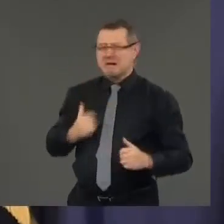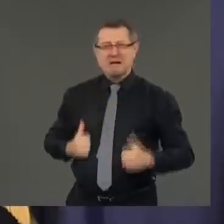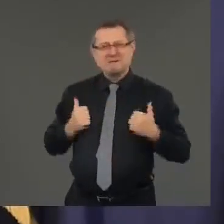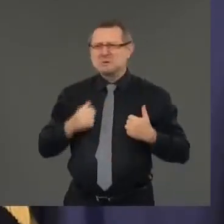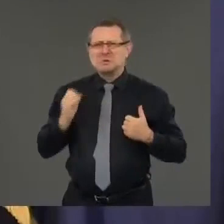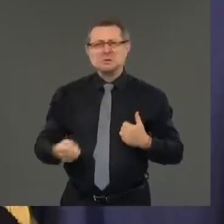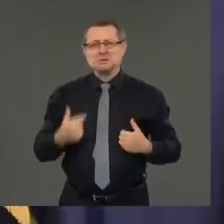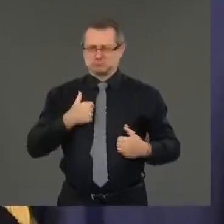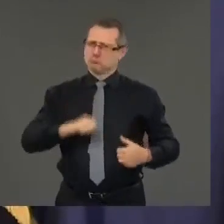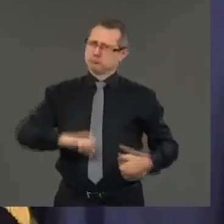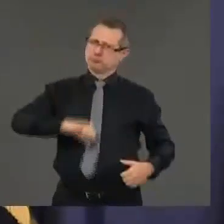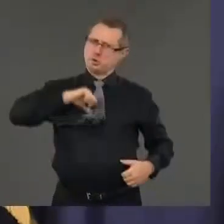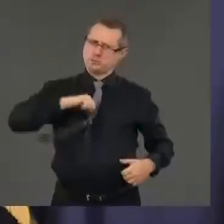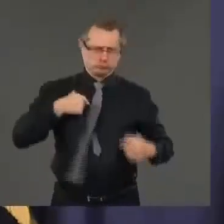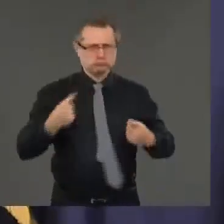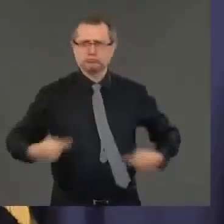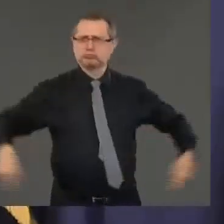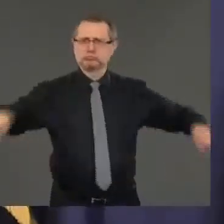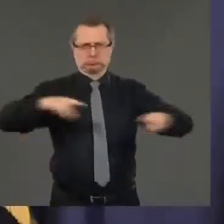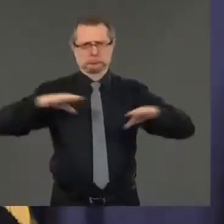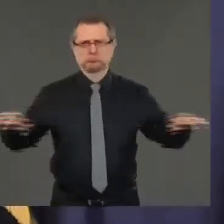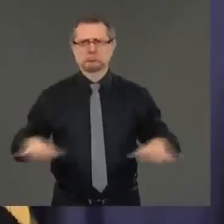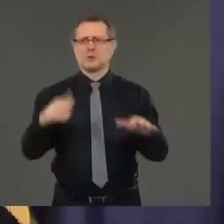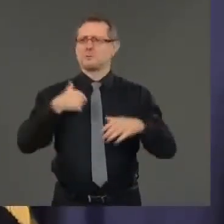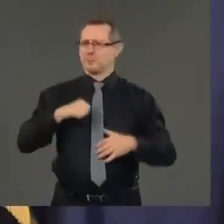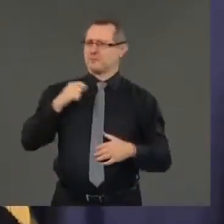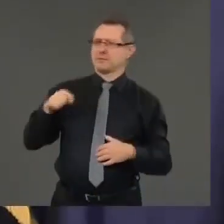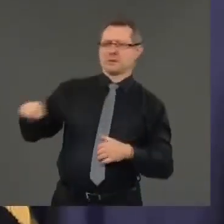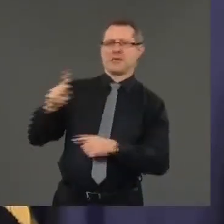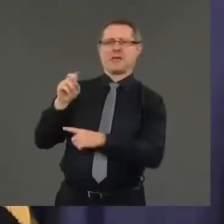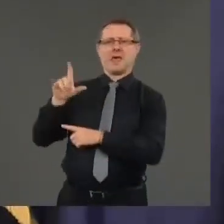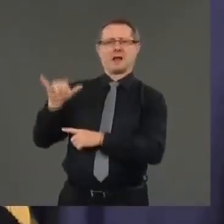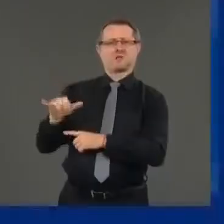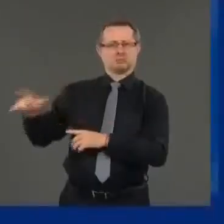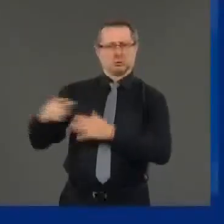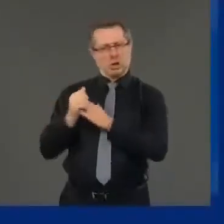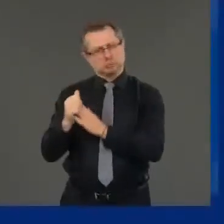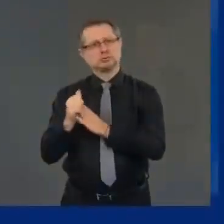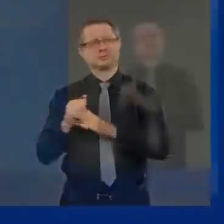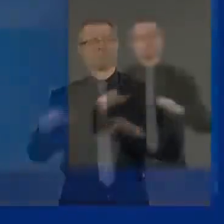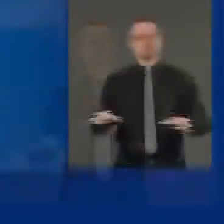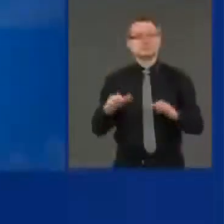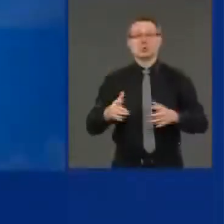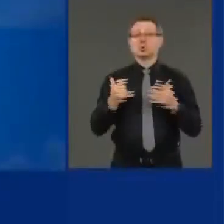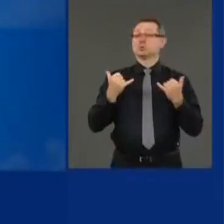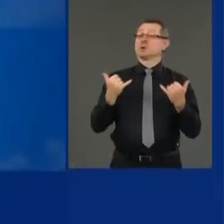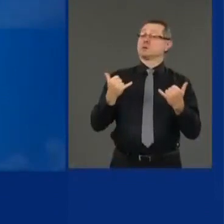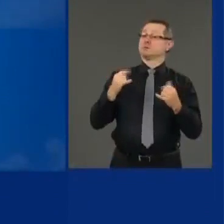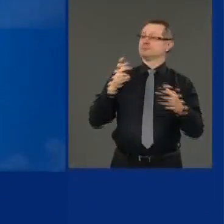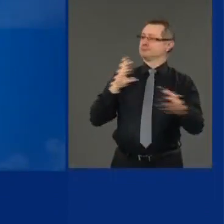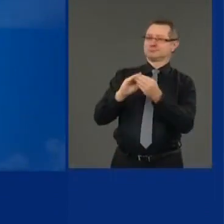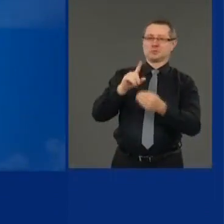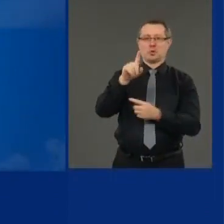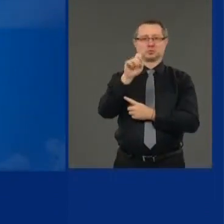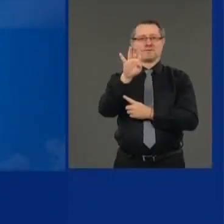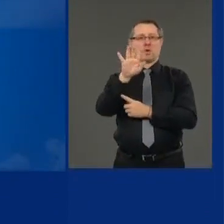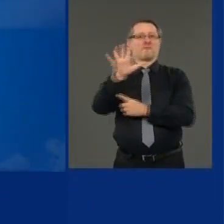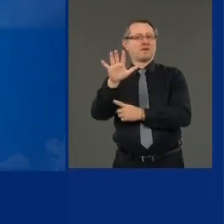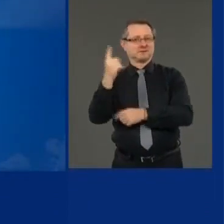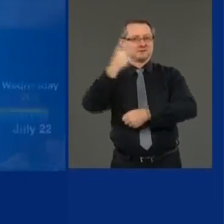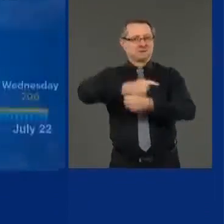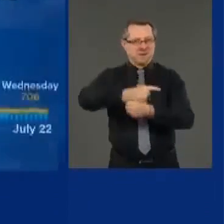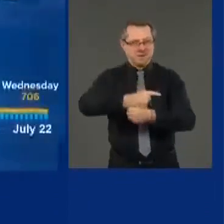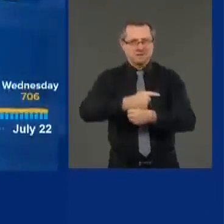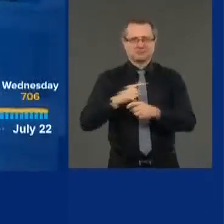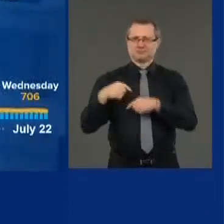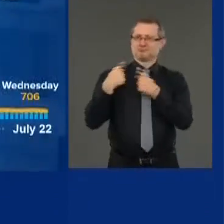I'm proud of Kelly Cummings leadership let's talk about today where we are we're day 145 a